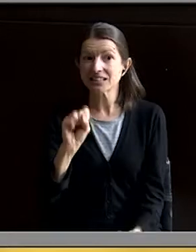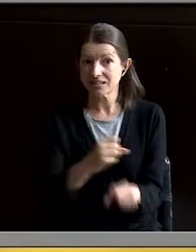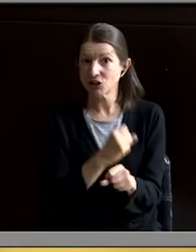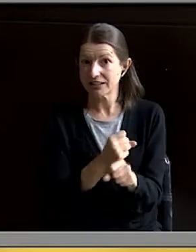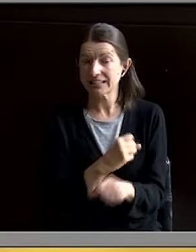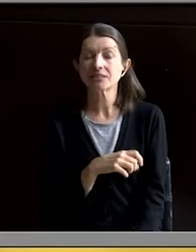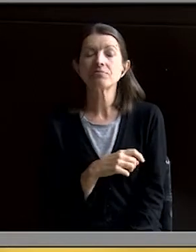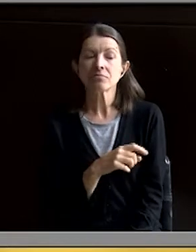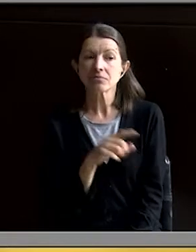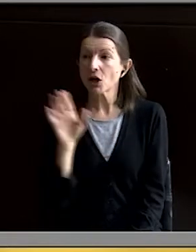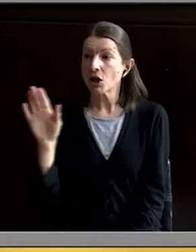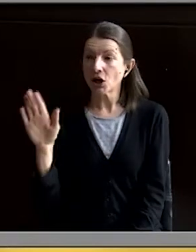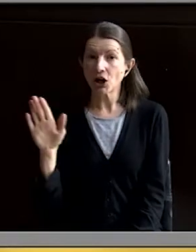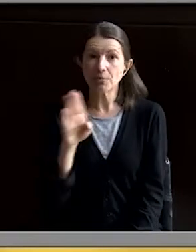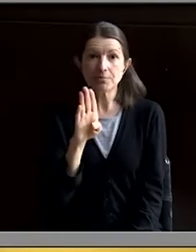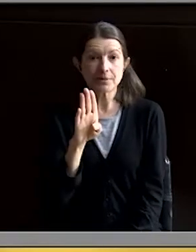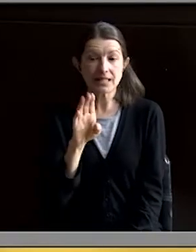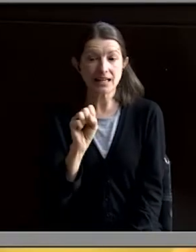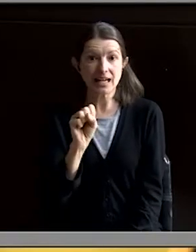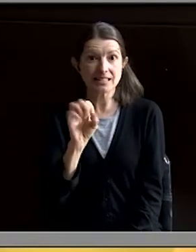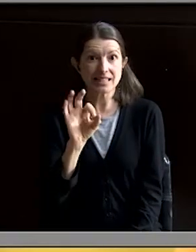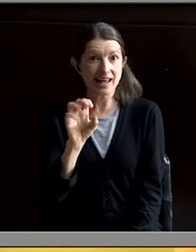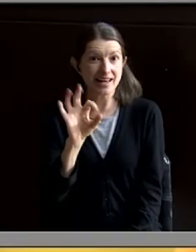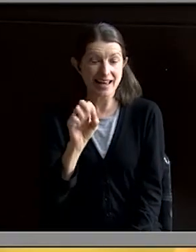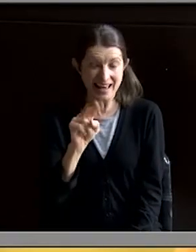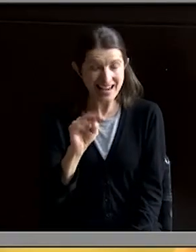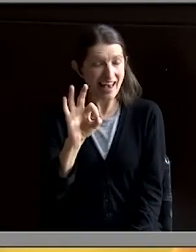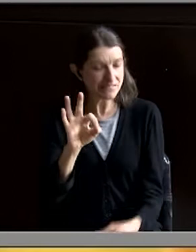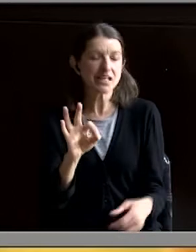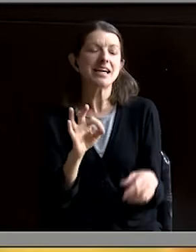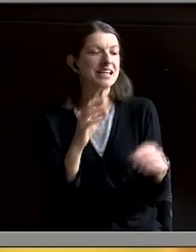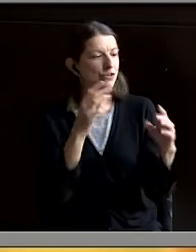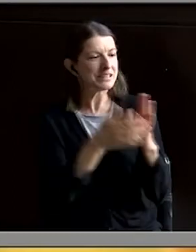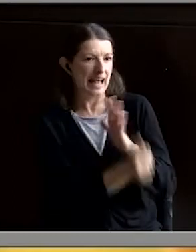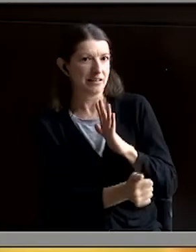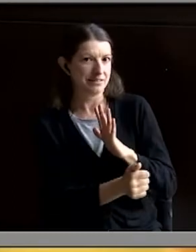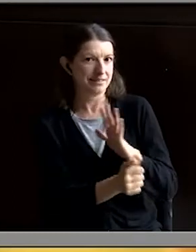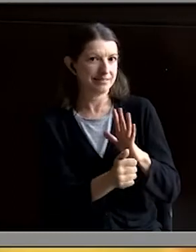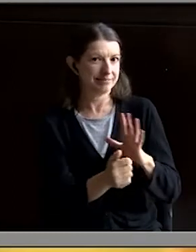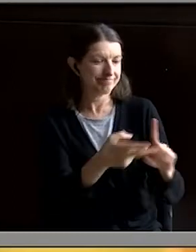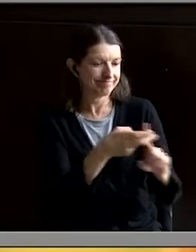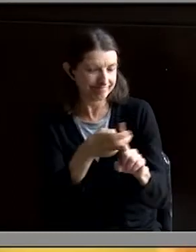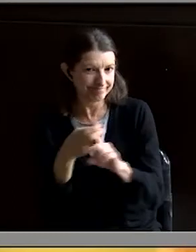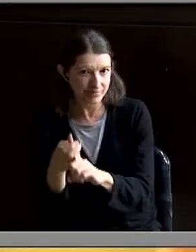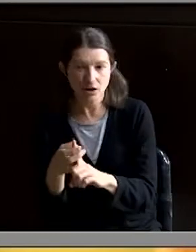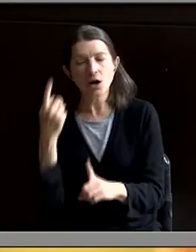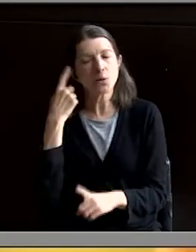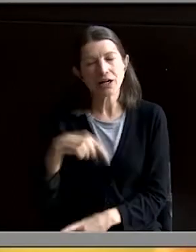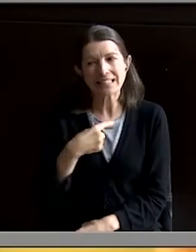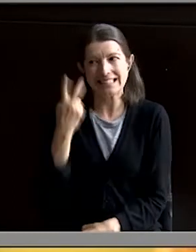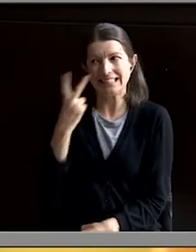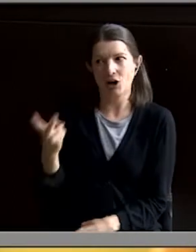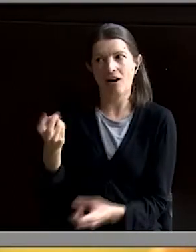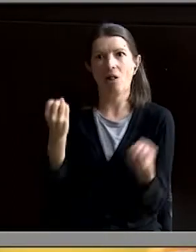Her position at BNSF is in talent acquisition. So we're certain that we're going to see Lucy Bennett a